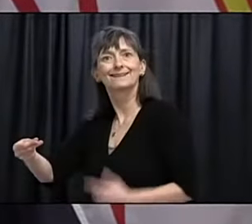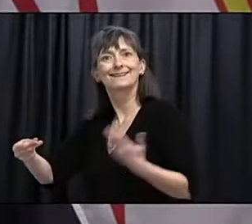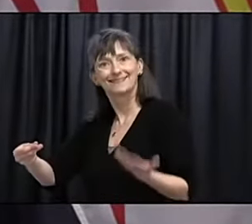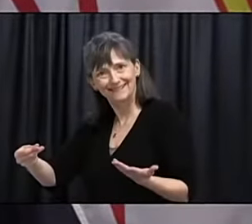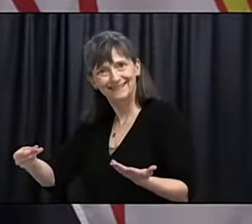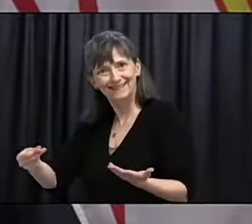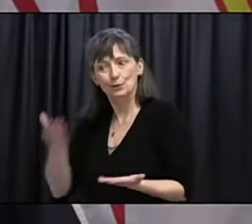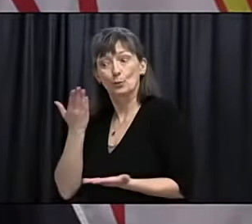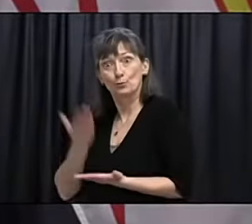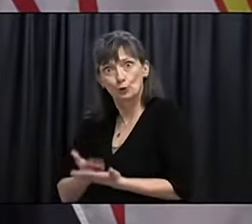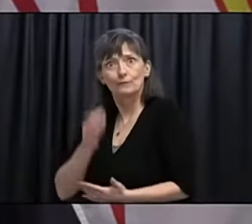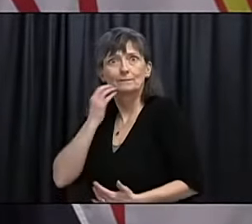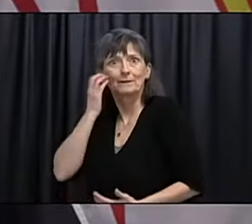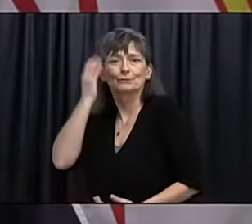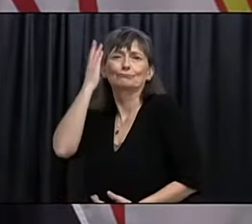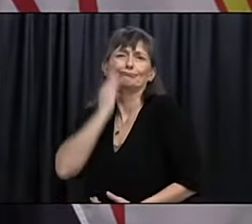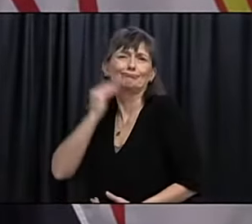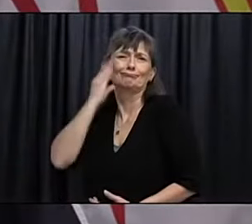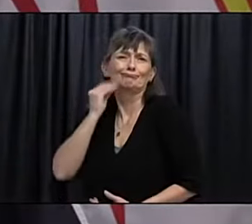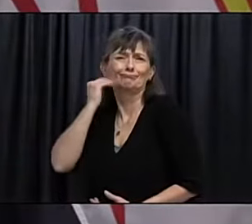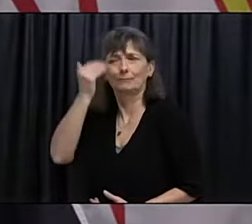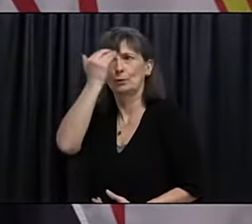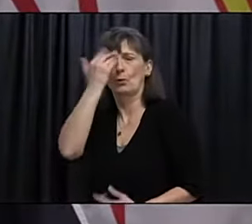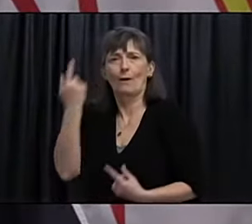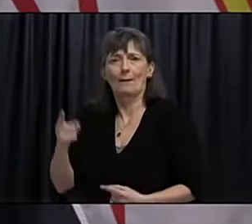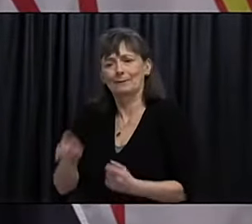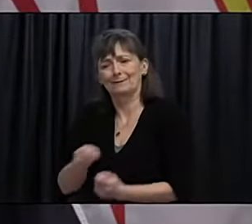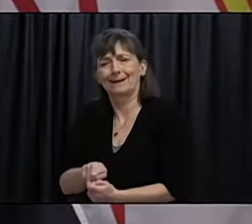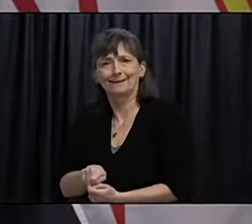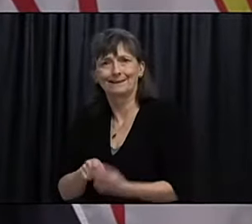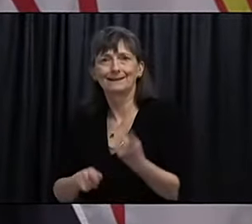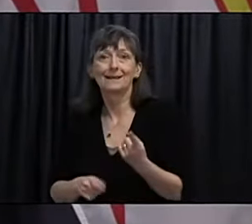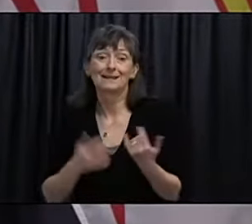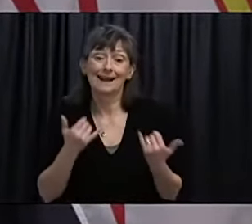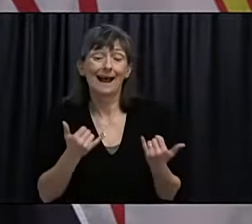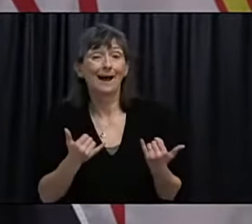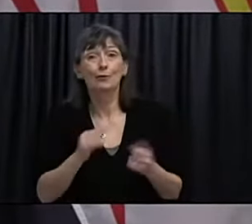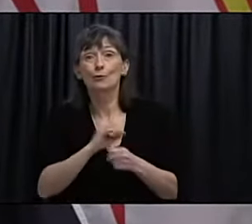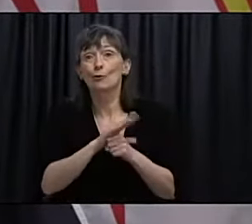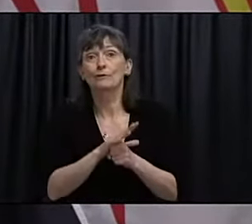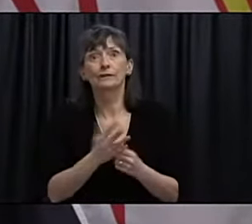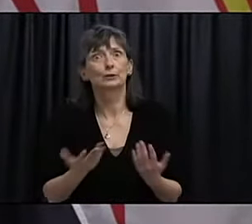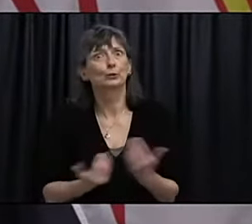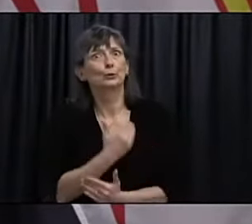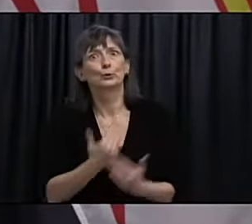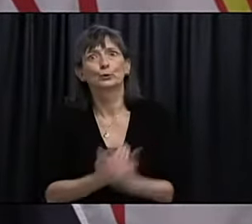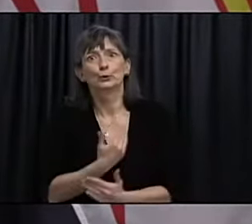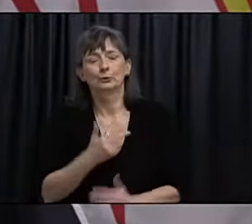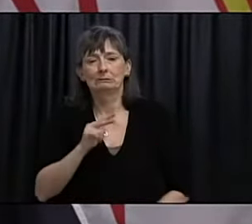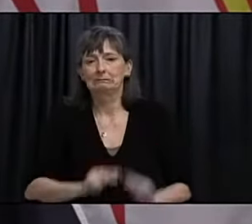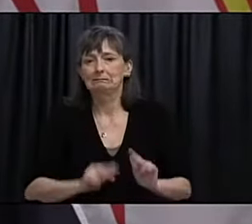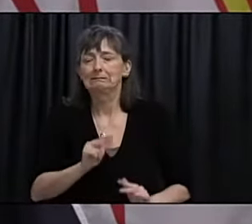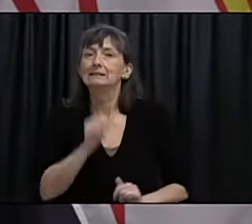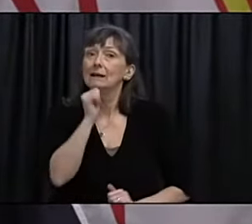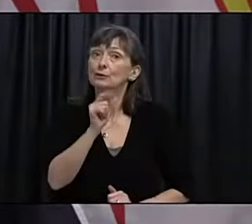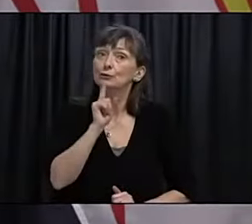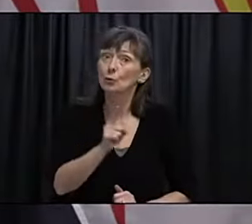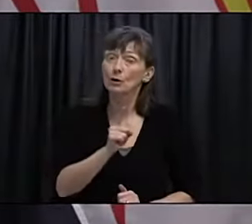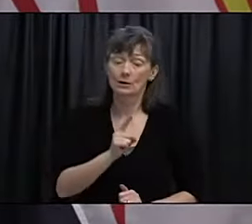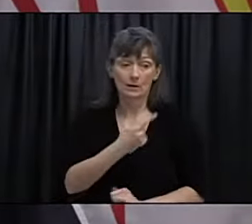We've had many, many years of experience with the measles vaccine. So we're just learning all of that with COVID right now. So that's why